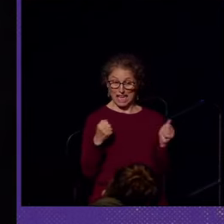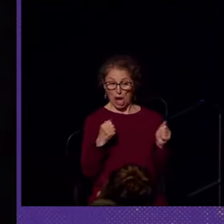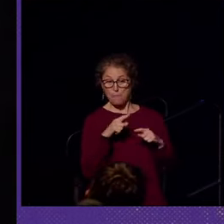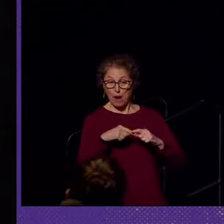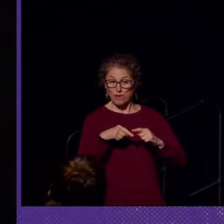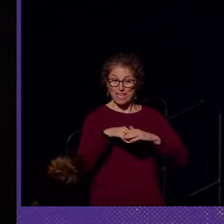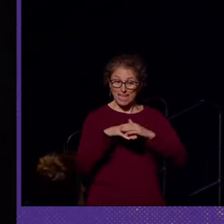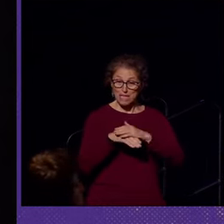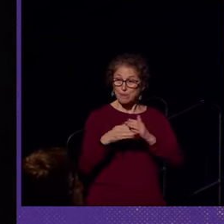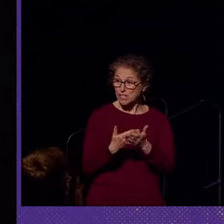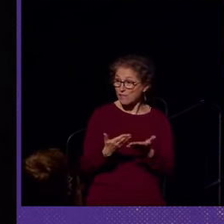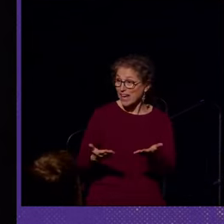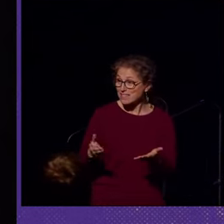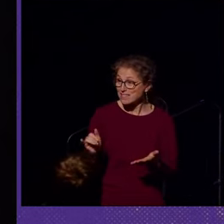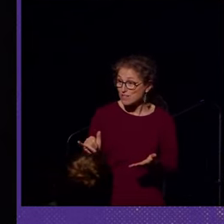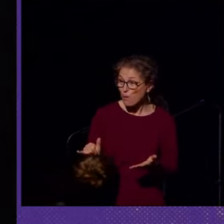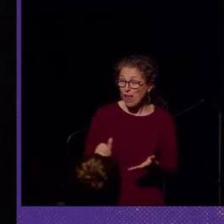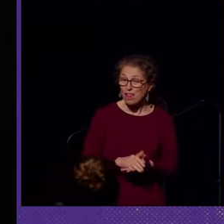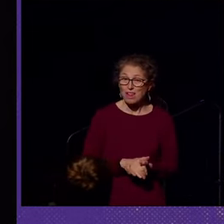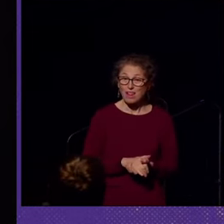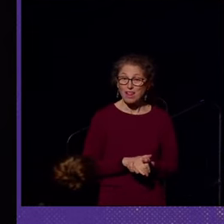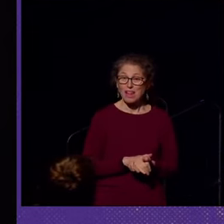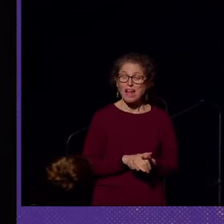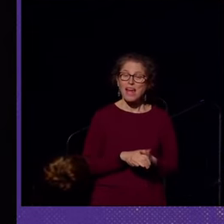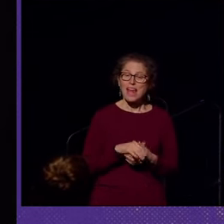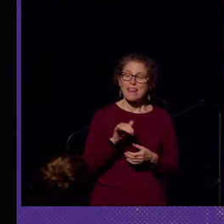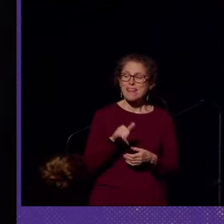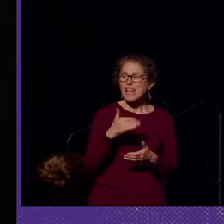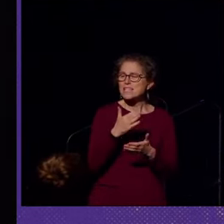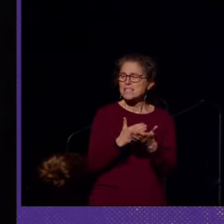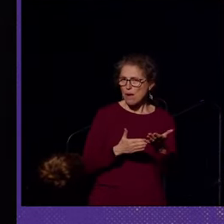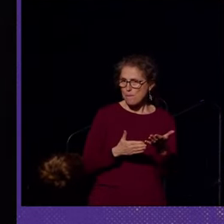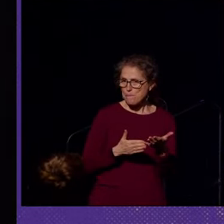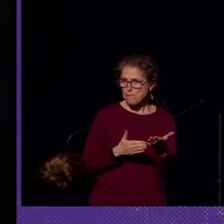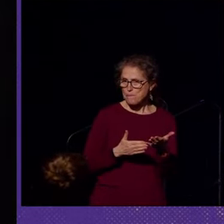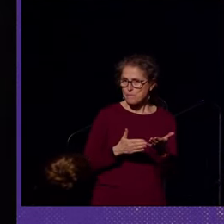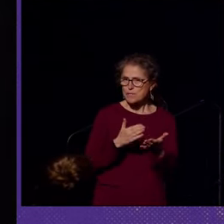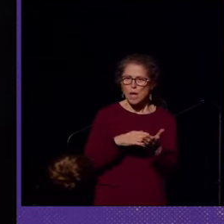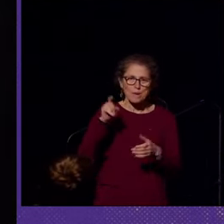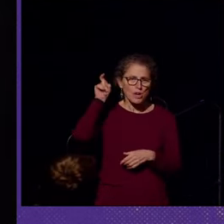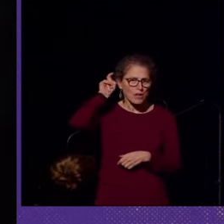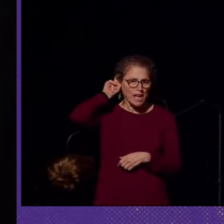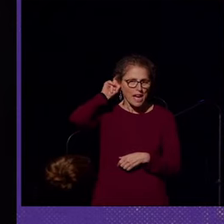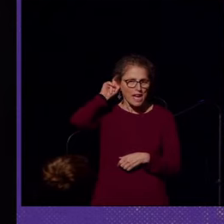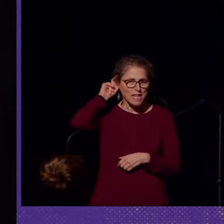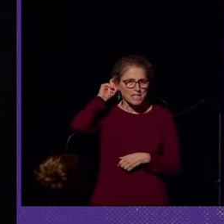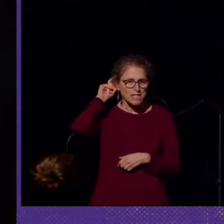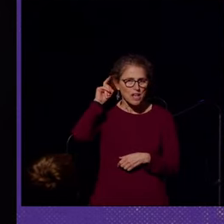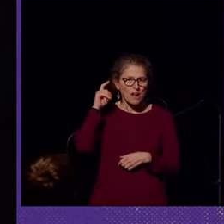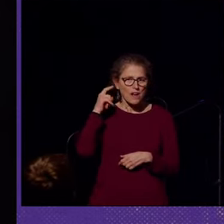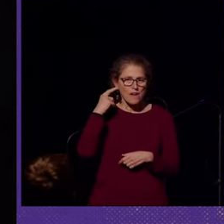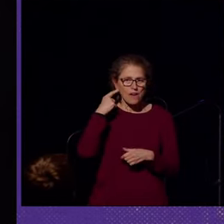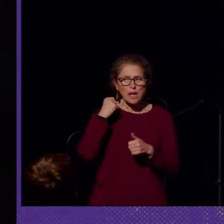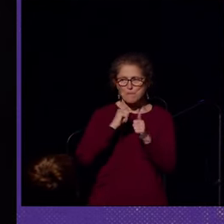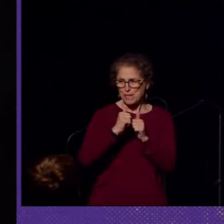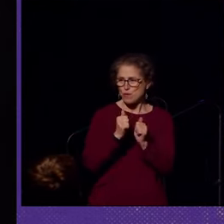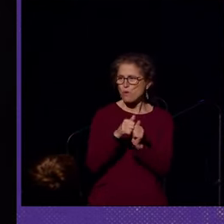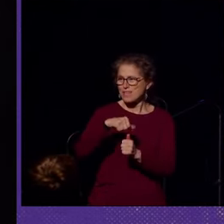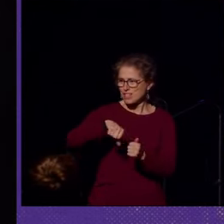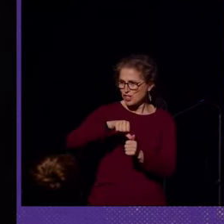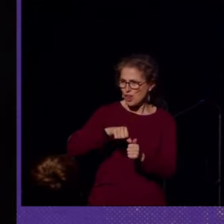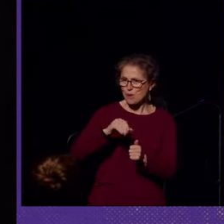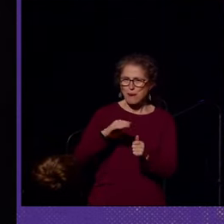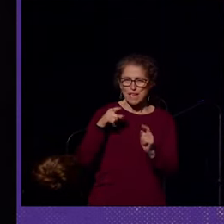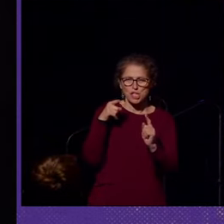of the devices as well, in that some hearing aid firms also competed with each other by